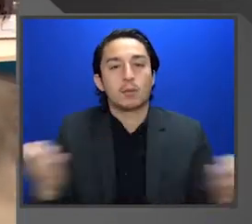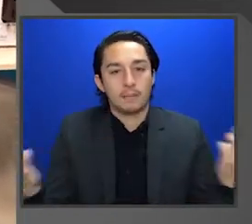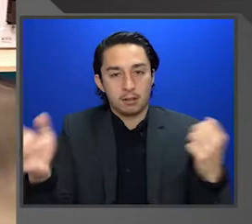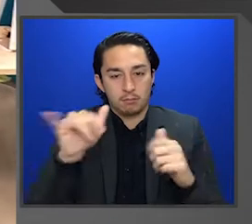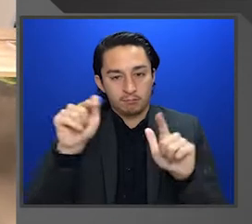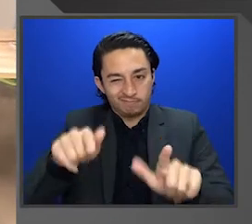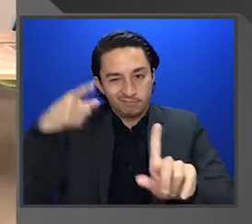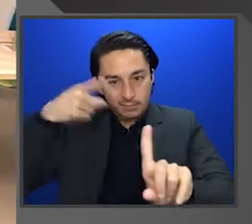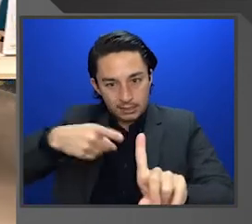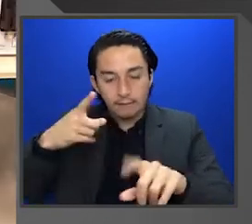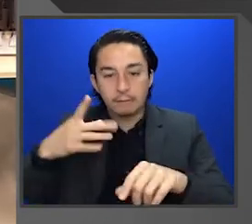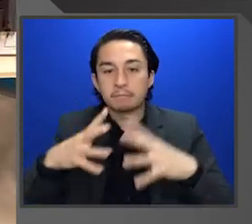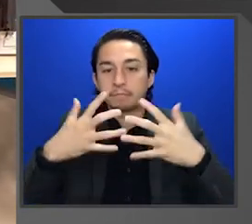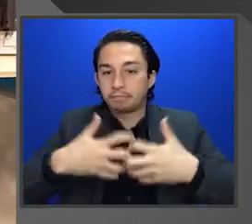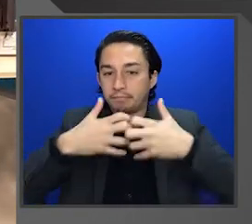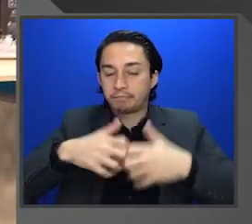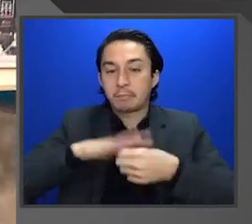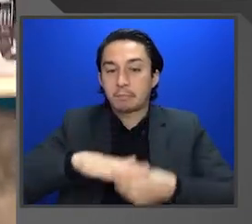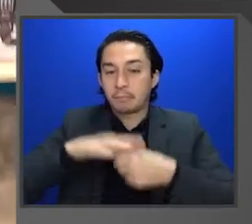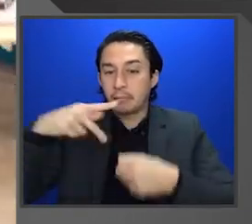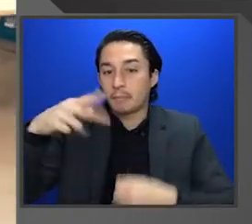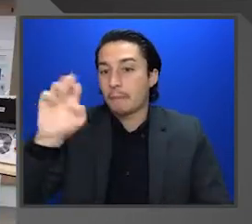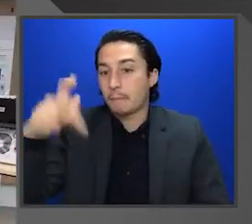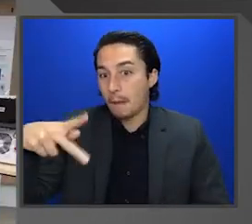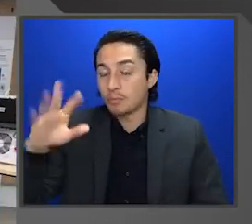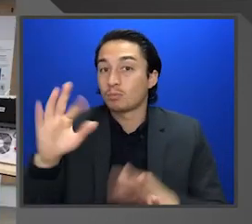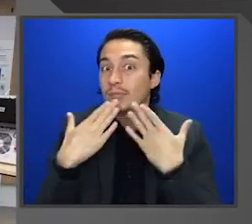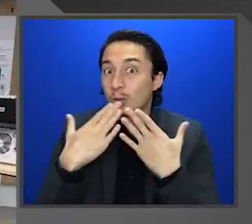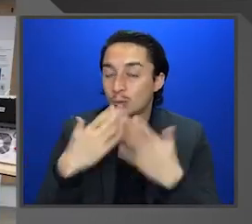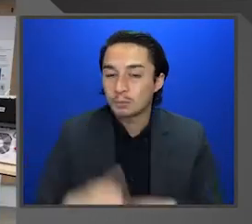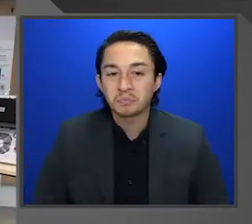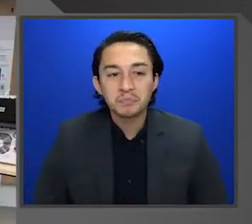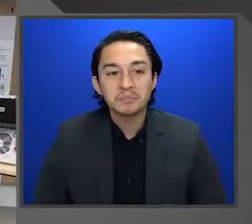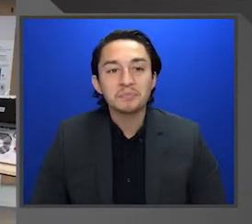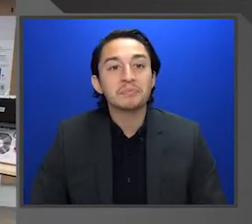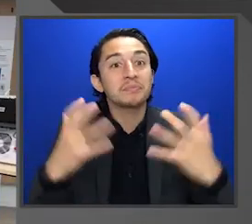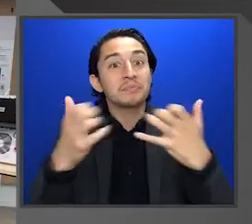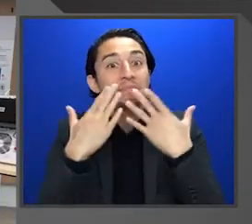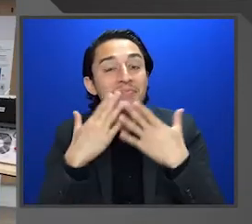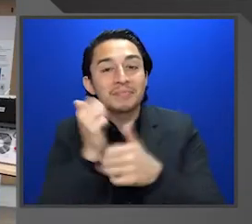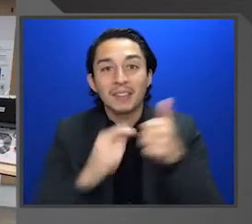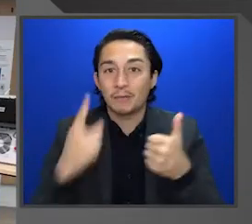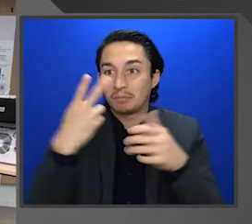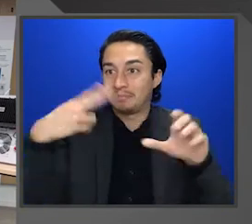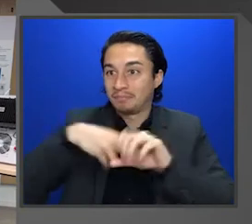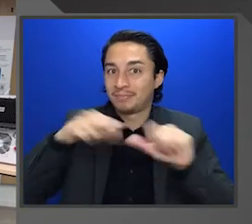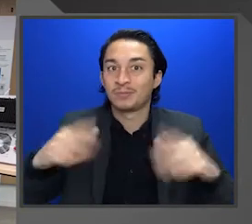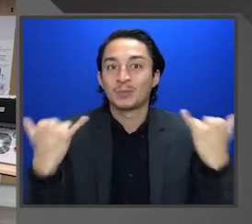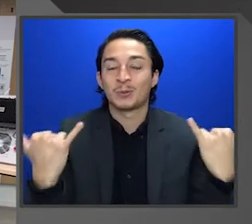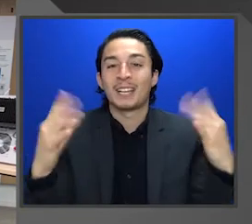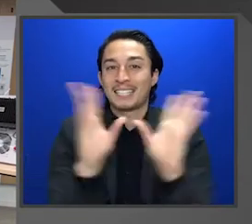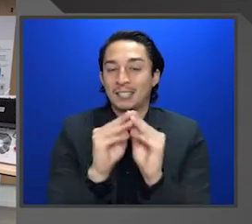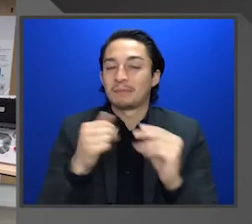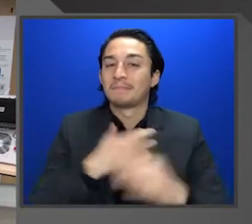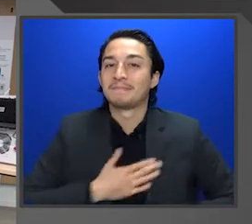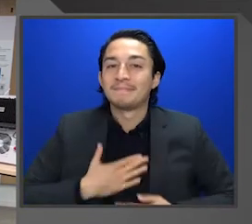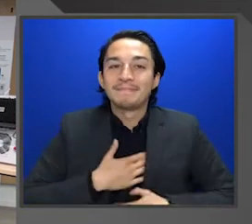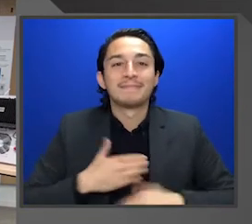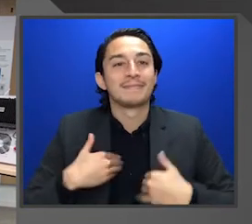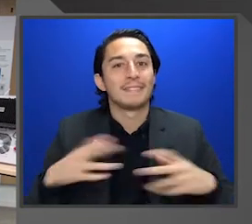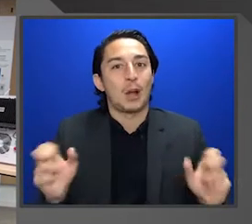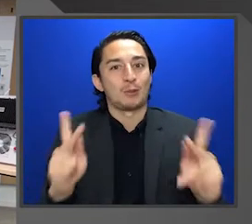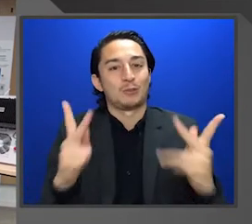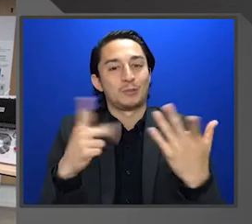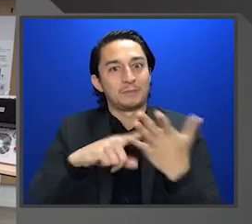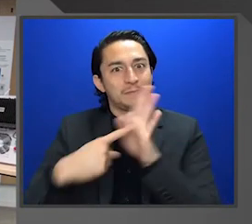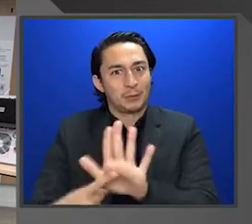particular Houghton pump. So thank you. So I'd like to thank everybody for participating in today's session. It was a pleasure having the opportunity to